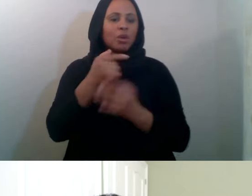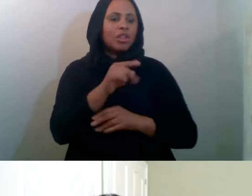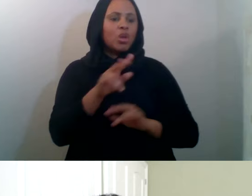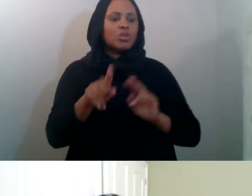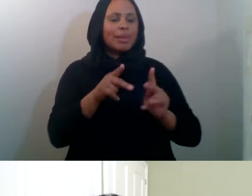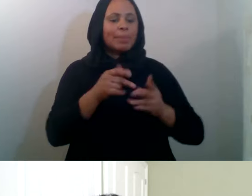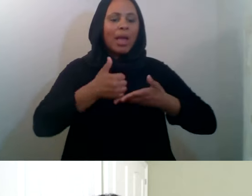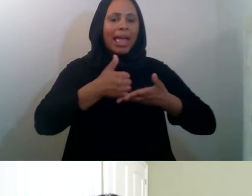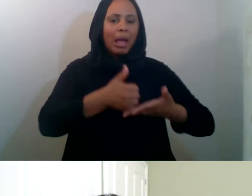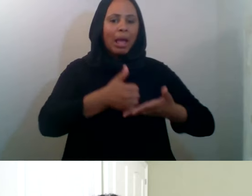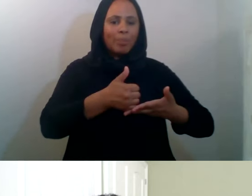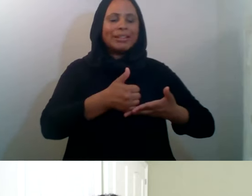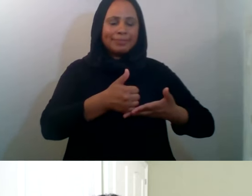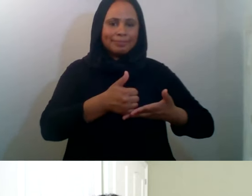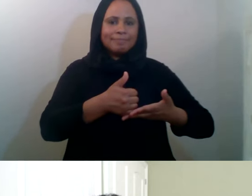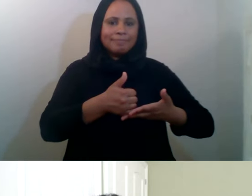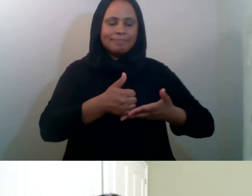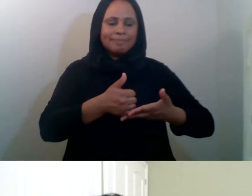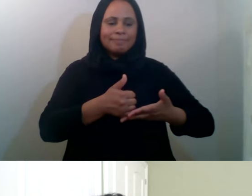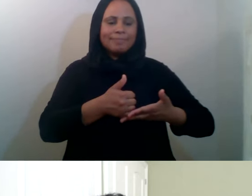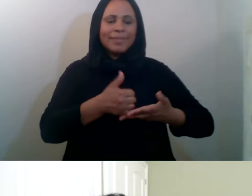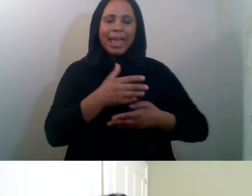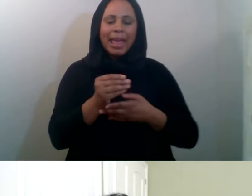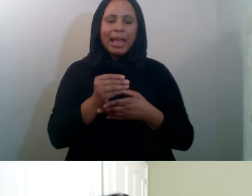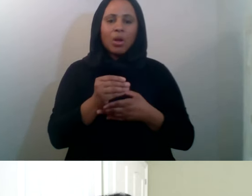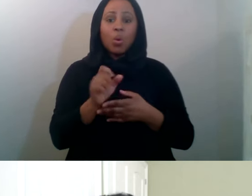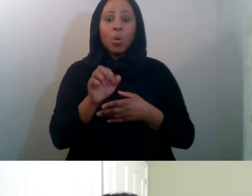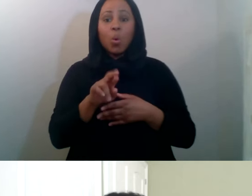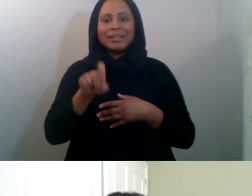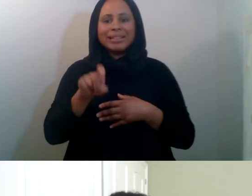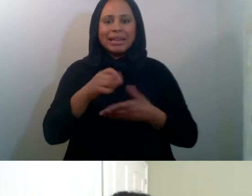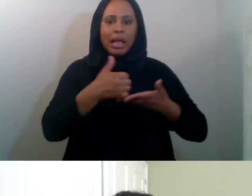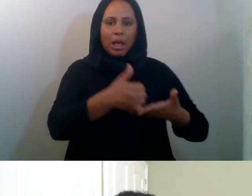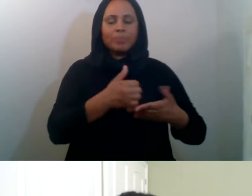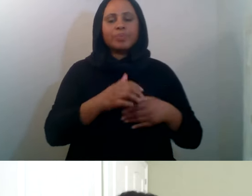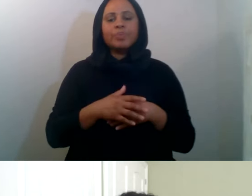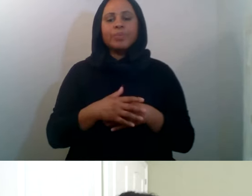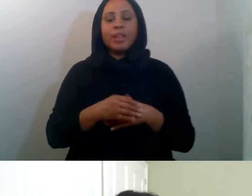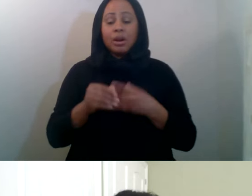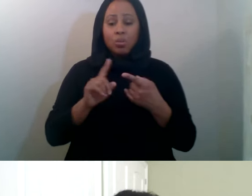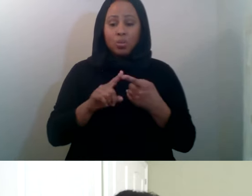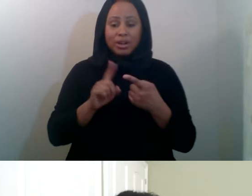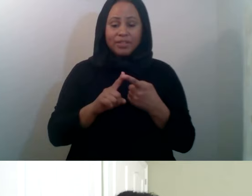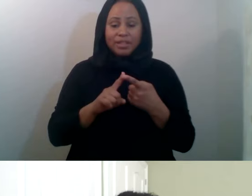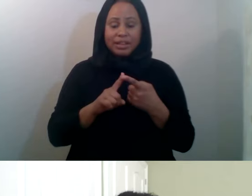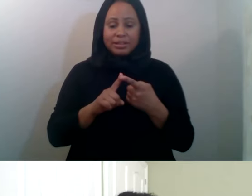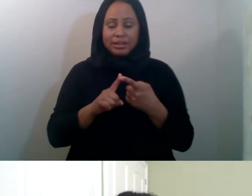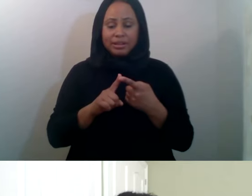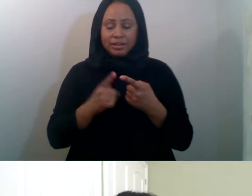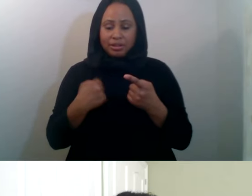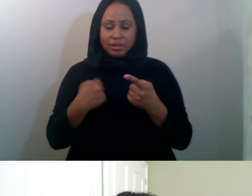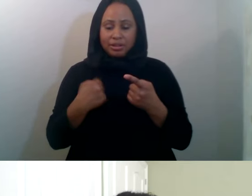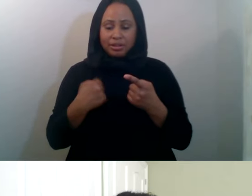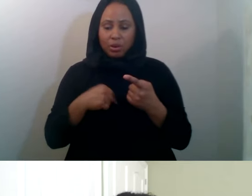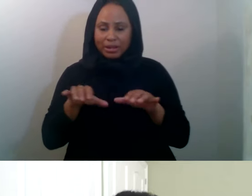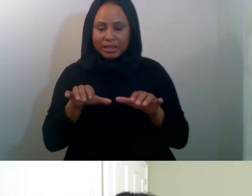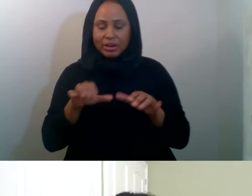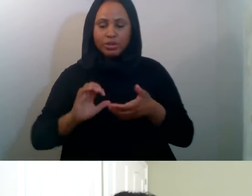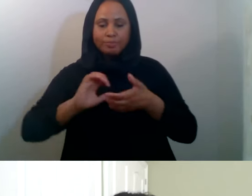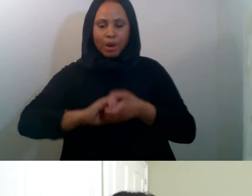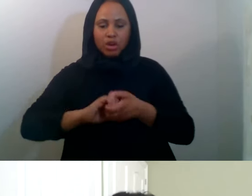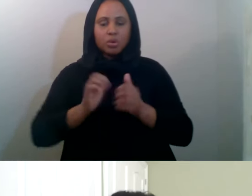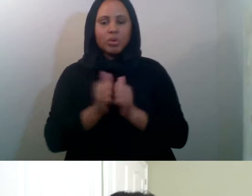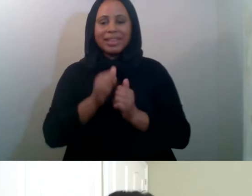um, you know, are needy. And one of the things that the rehab and welfare did was partner with non-Muslim